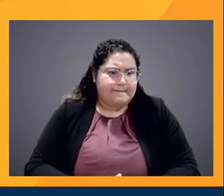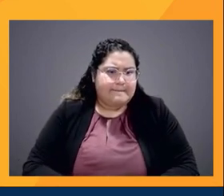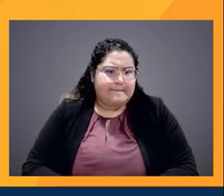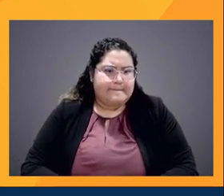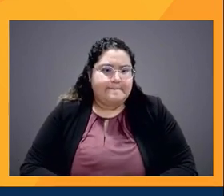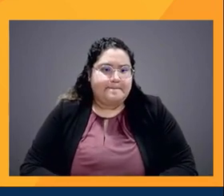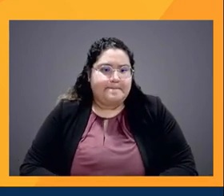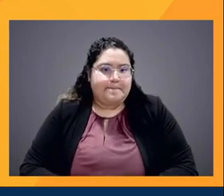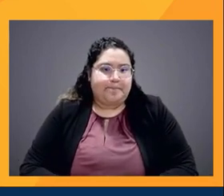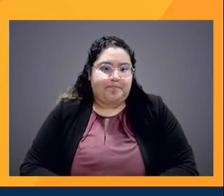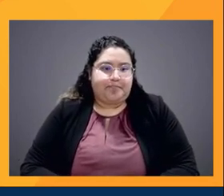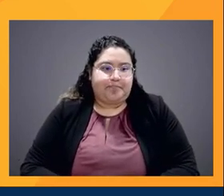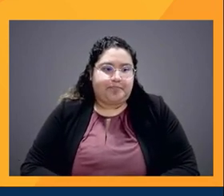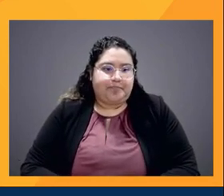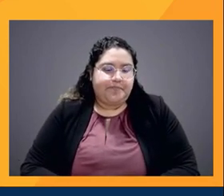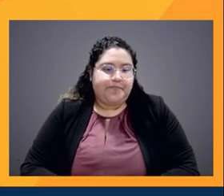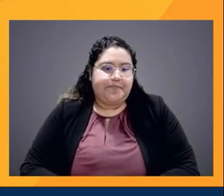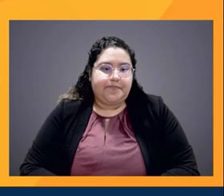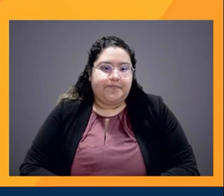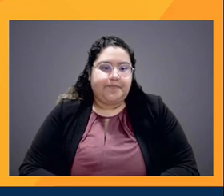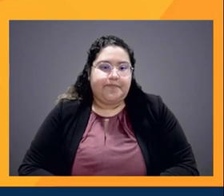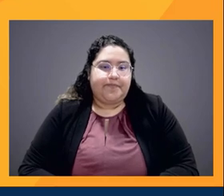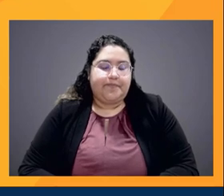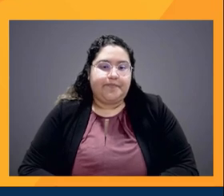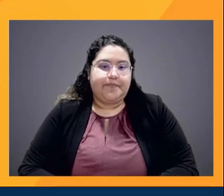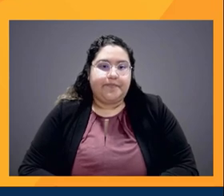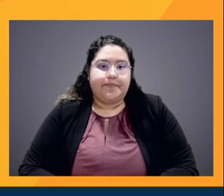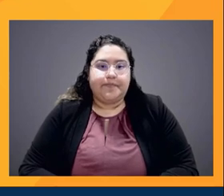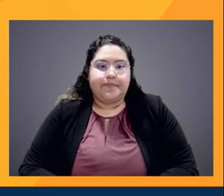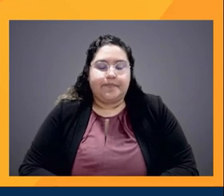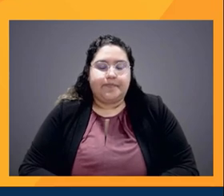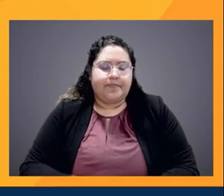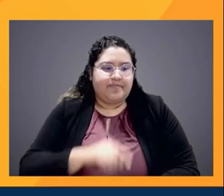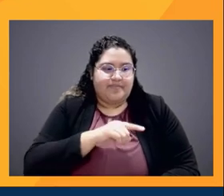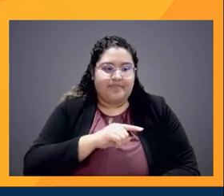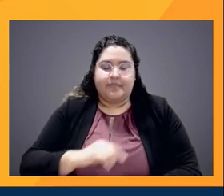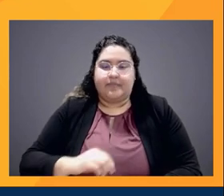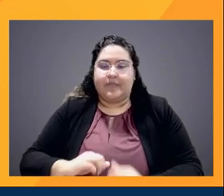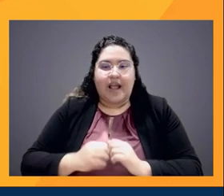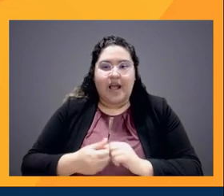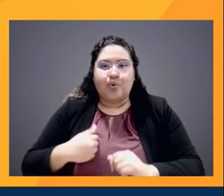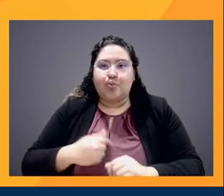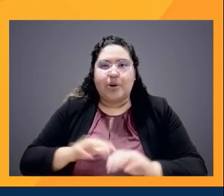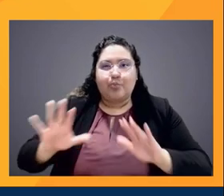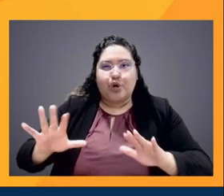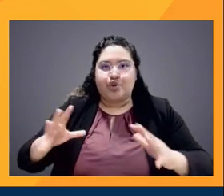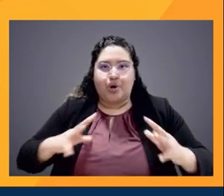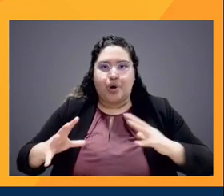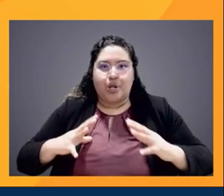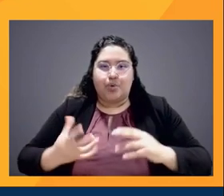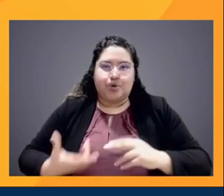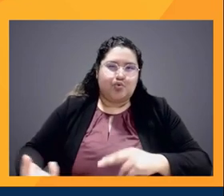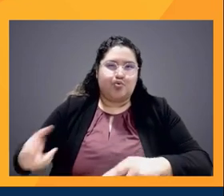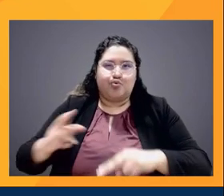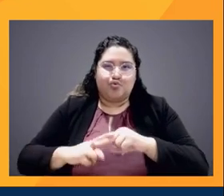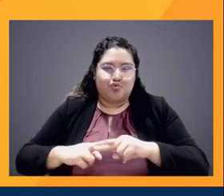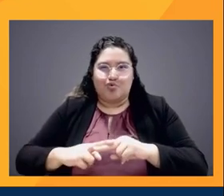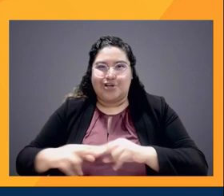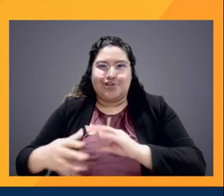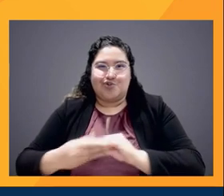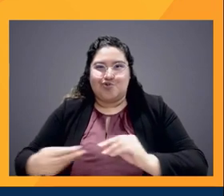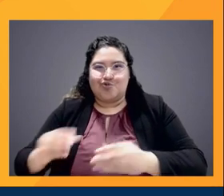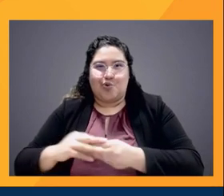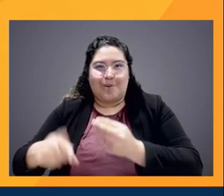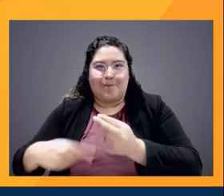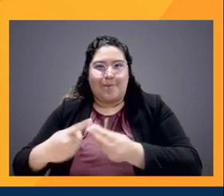Some great ones. Let me start. Um, how do we pressure Hollywood to increase the numbers of stories they tell about Latinos? Um,